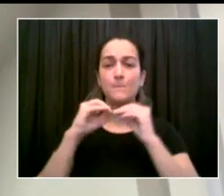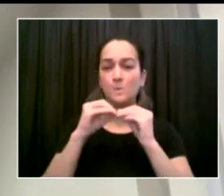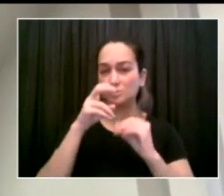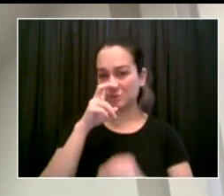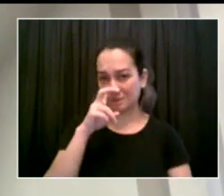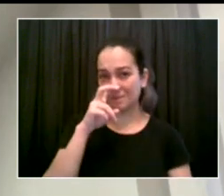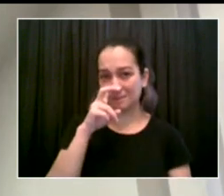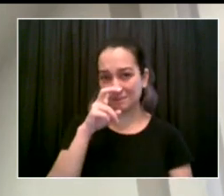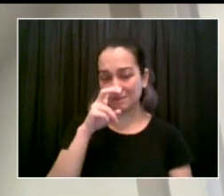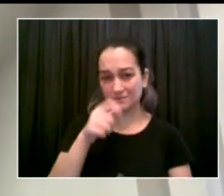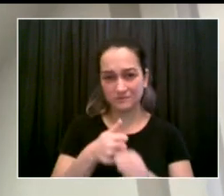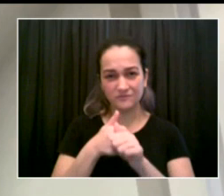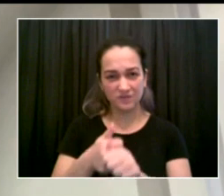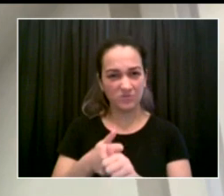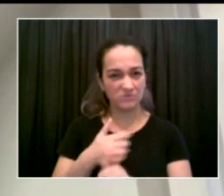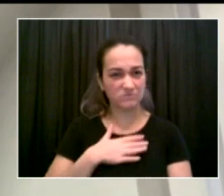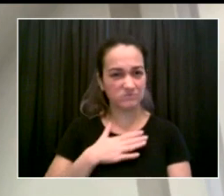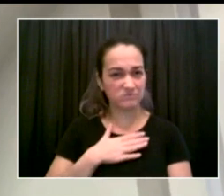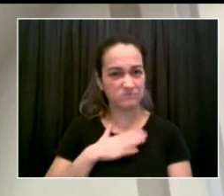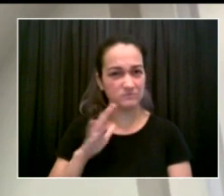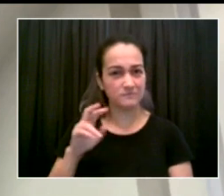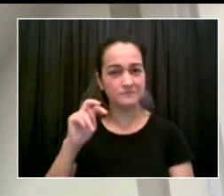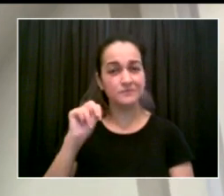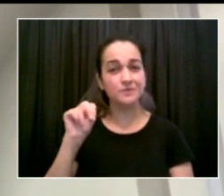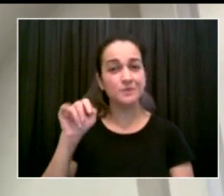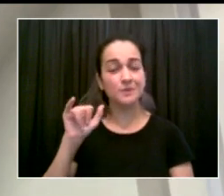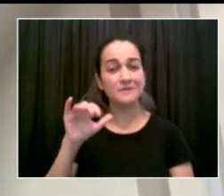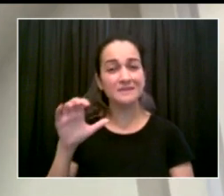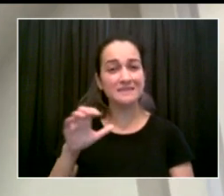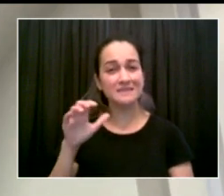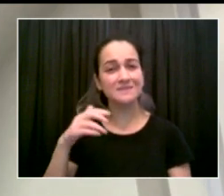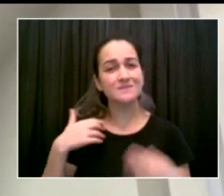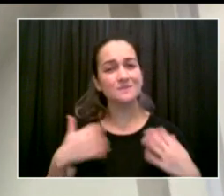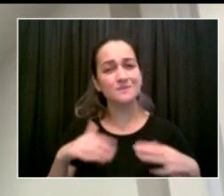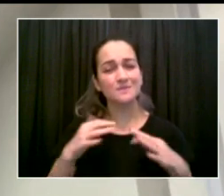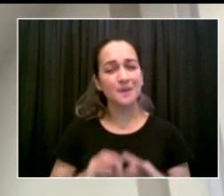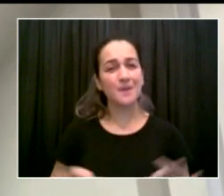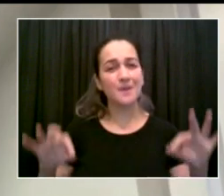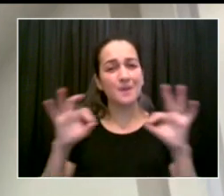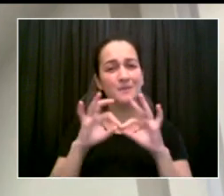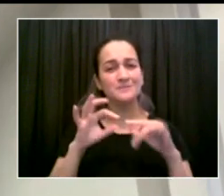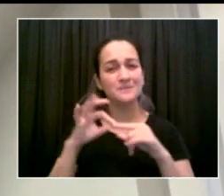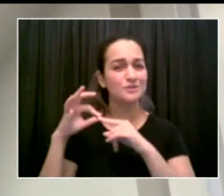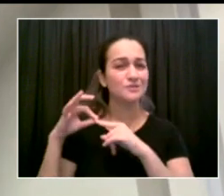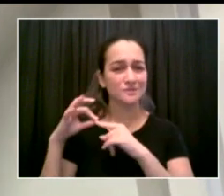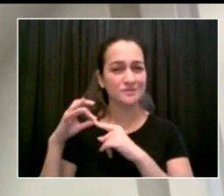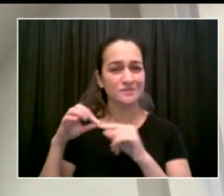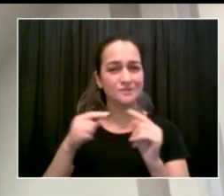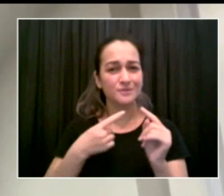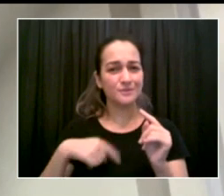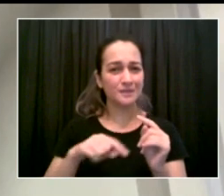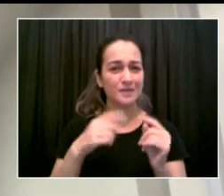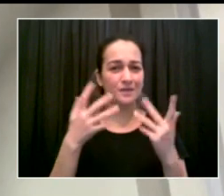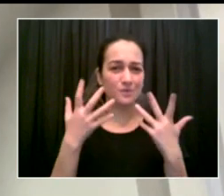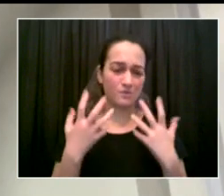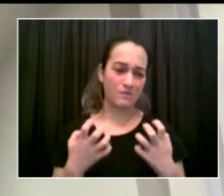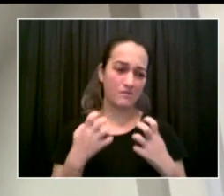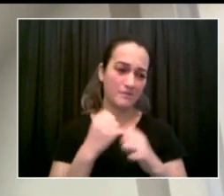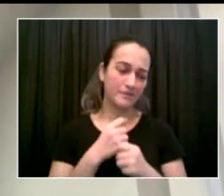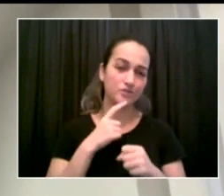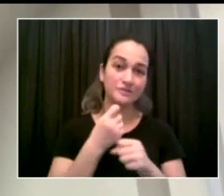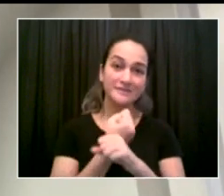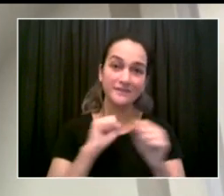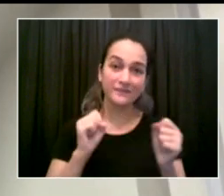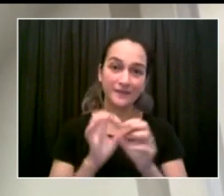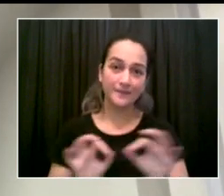and we chose a layering of different protections so that we can ensure that, you health and safety is at the forefront,